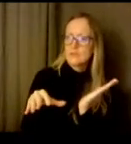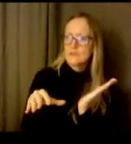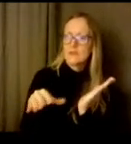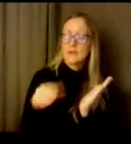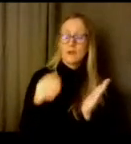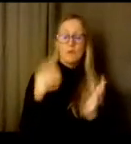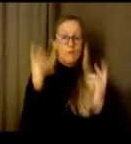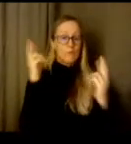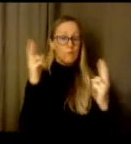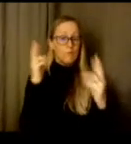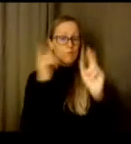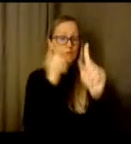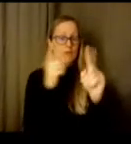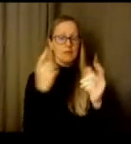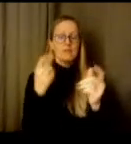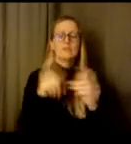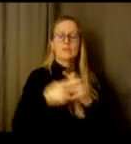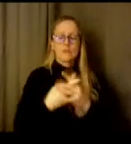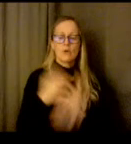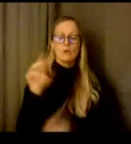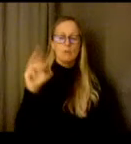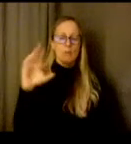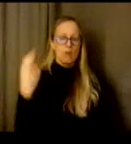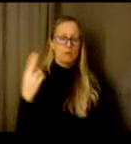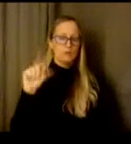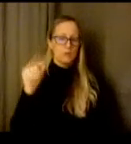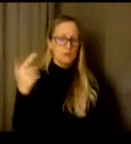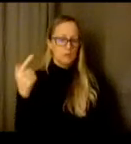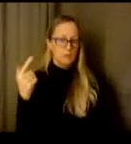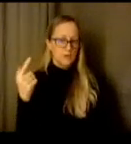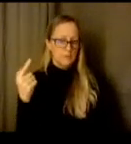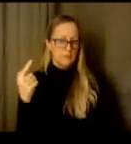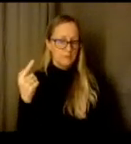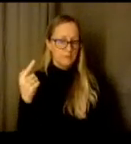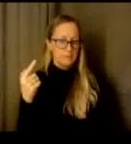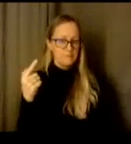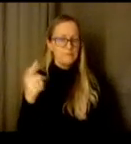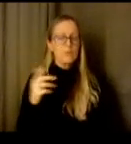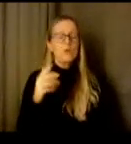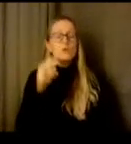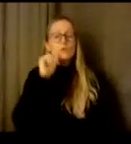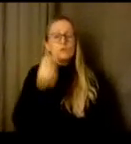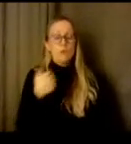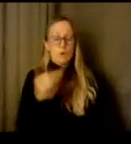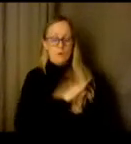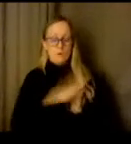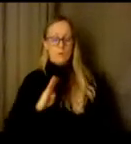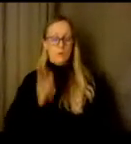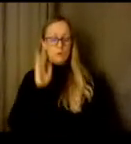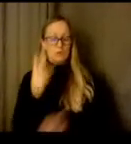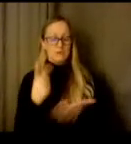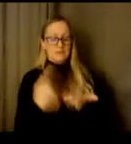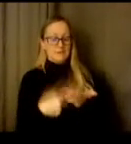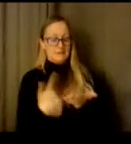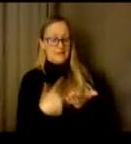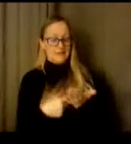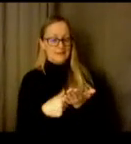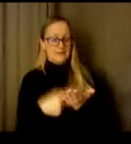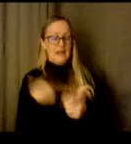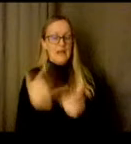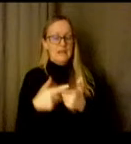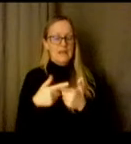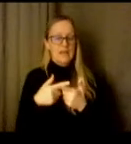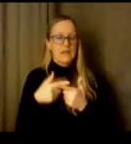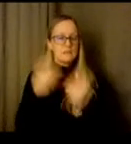2021. Tomorrow, the Board will discuss and vote on this recommendation during their regular Board meeting.